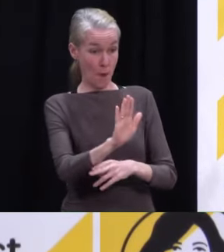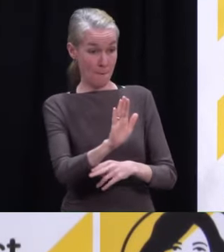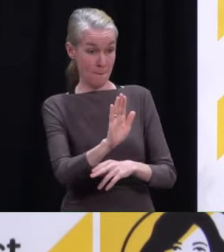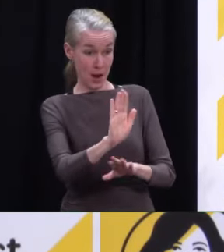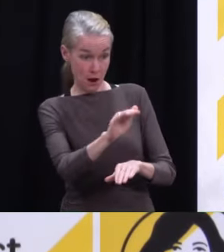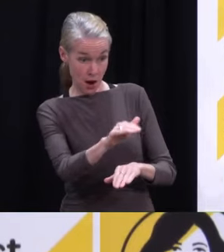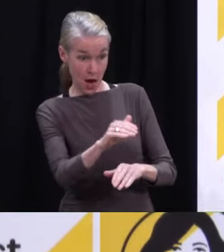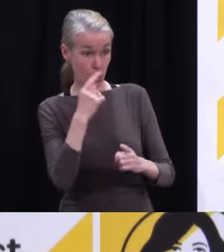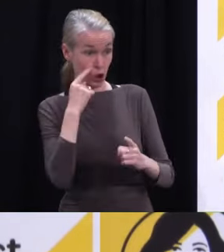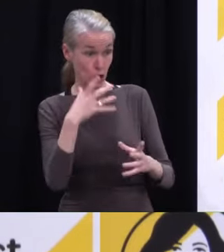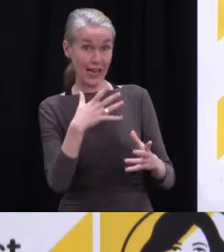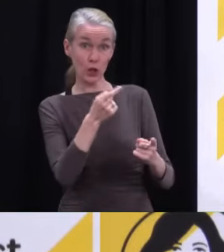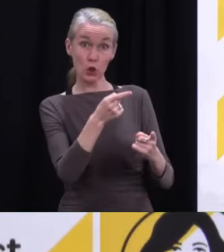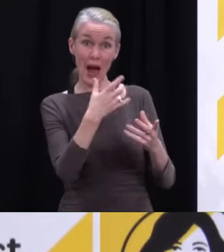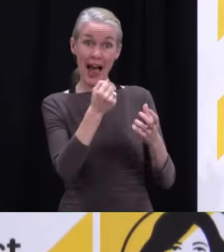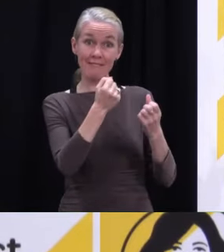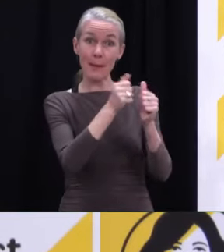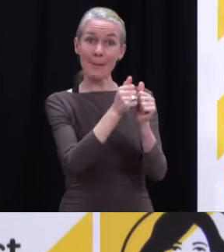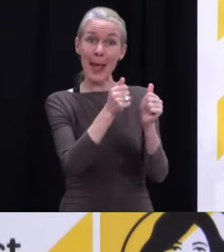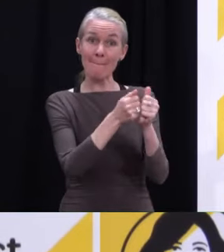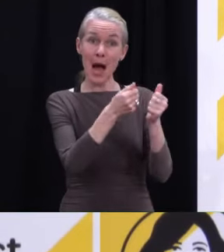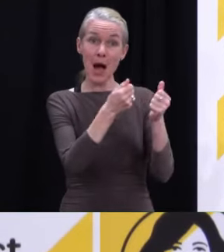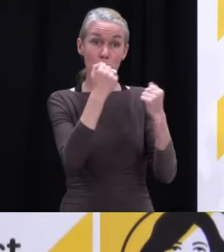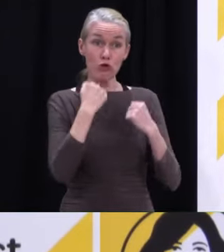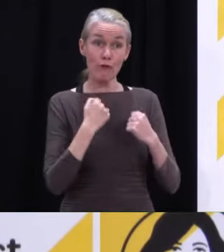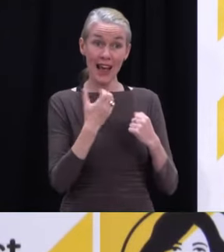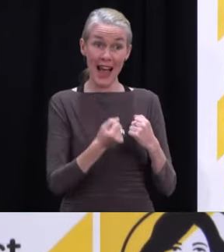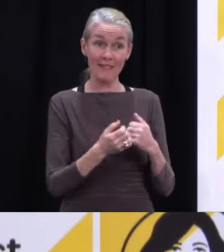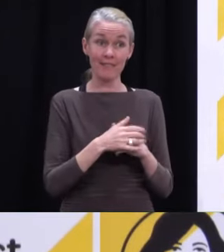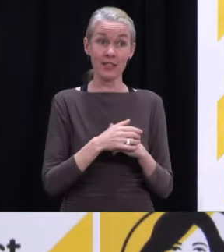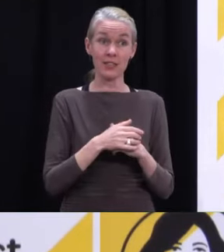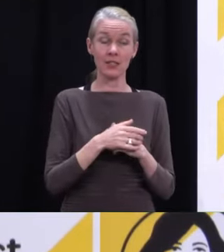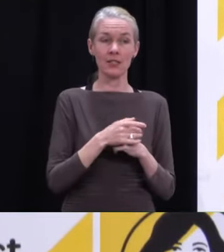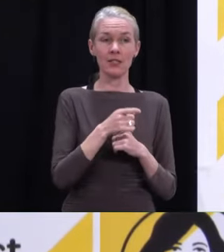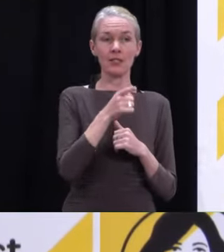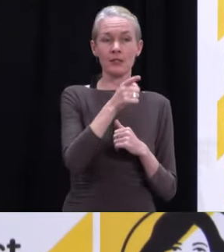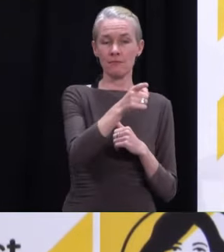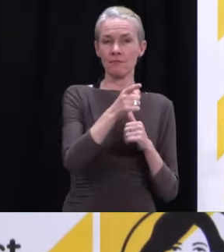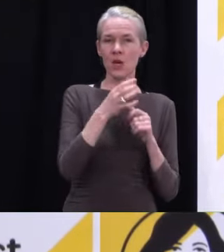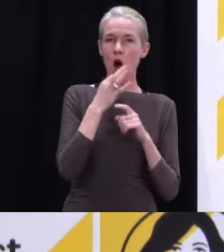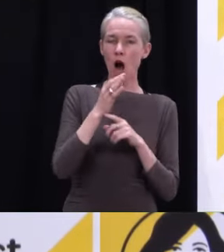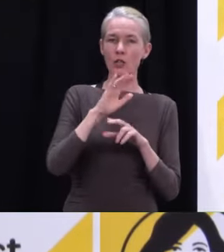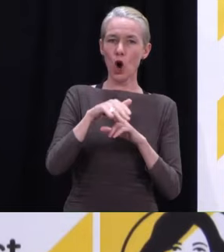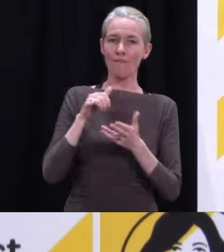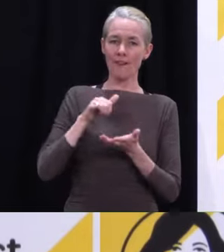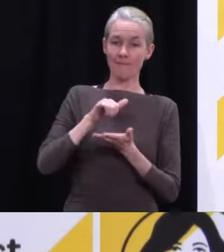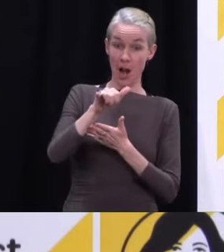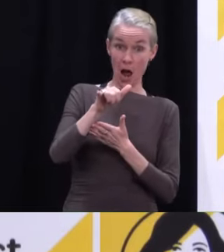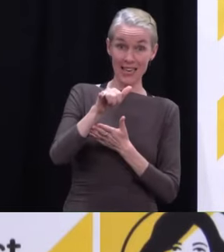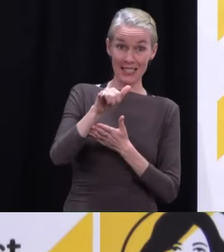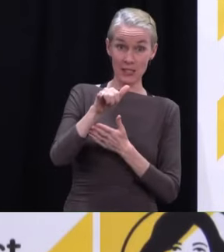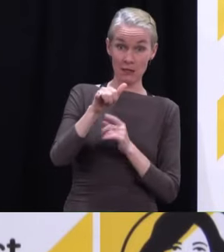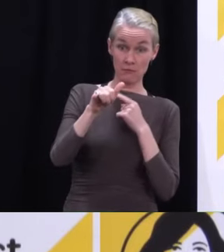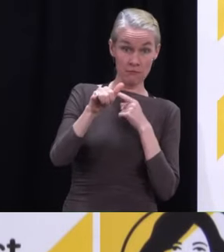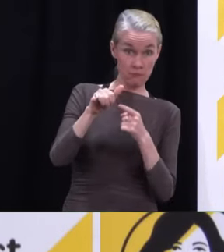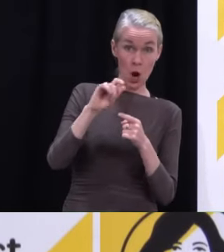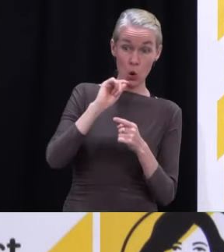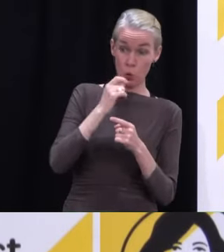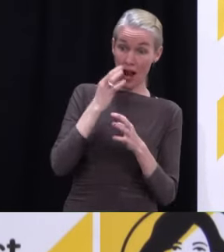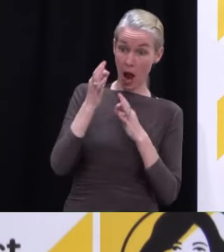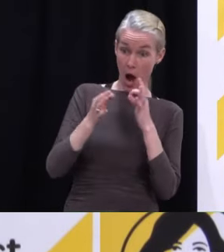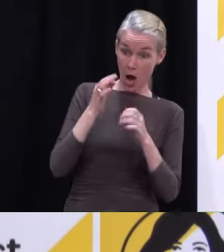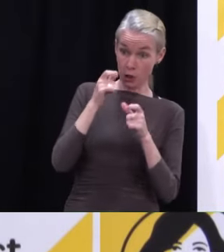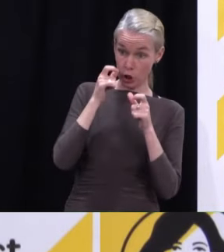have... I can't give you the exact flights hedges, but flights have still been moving. But they have... People are being checked at airports previously, till now, in the outside the Level 2